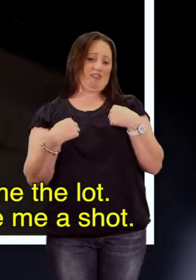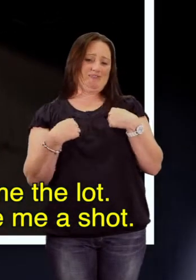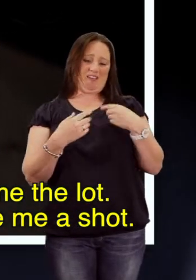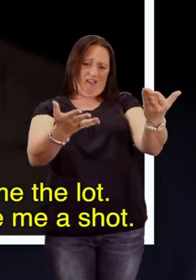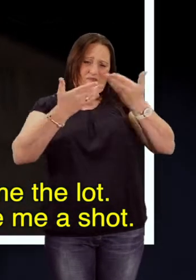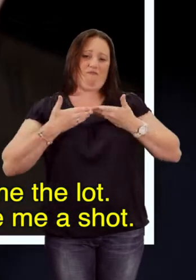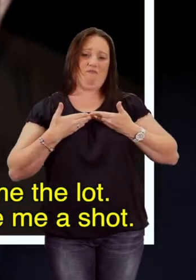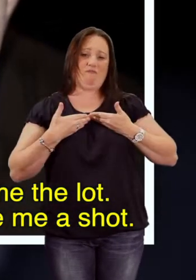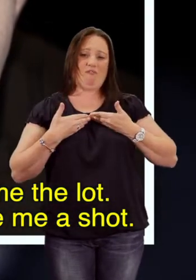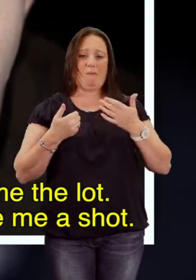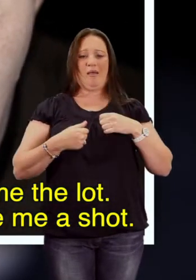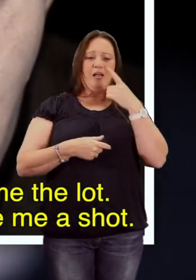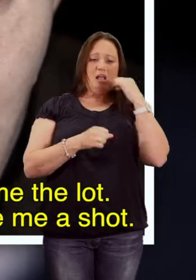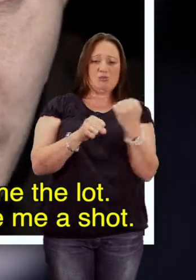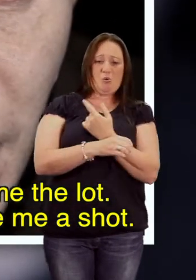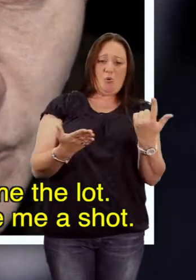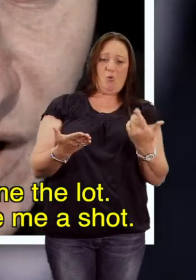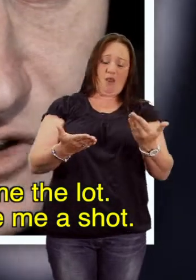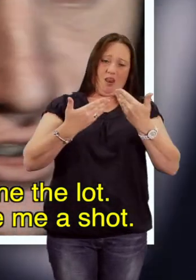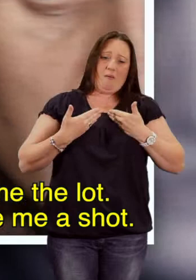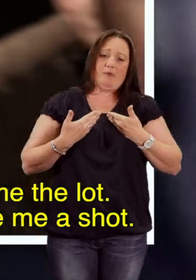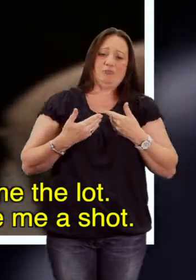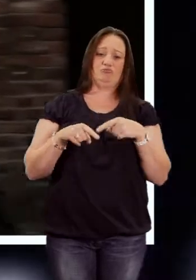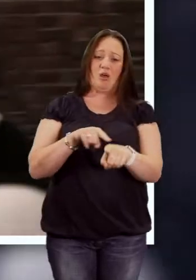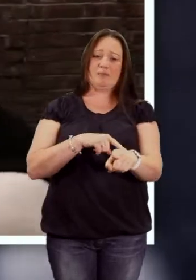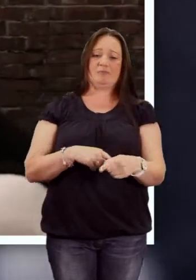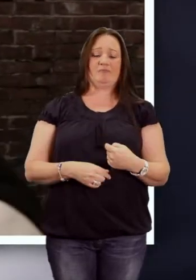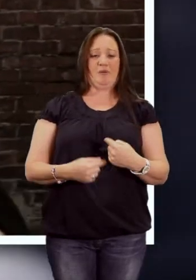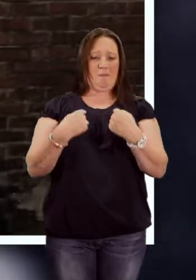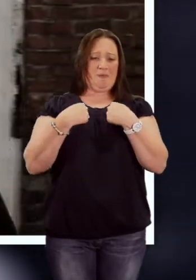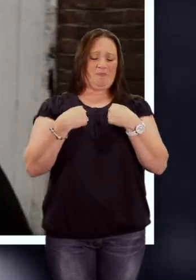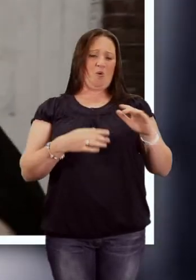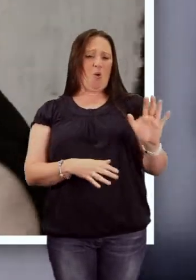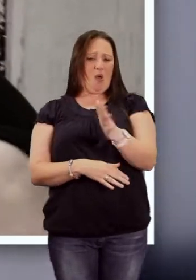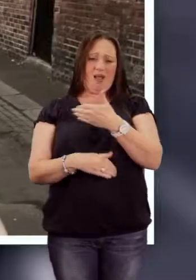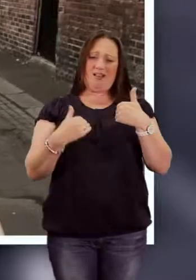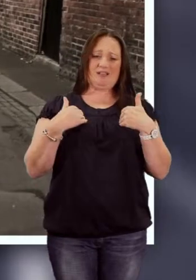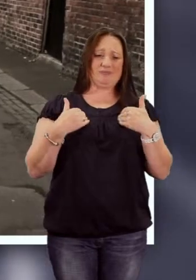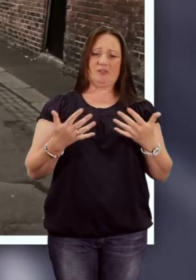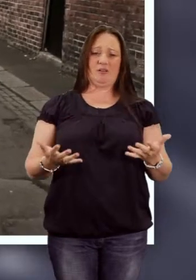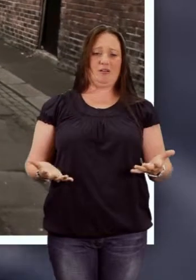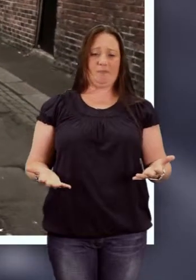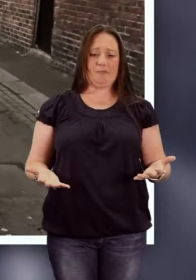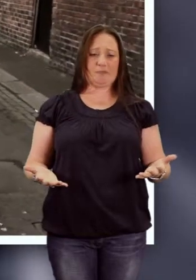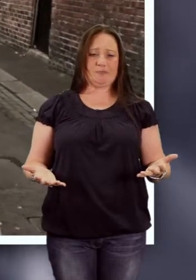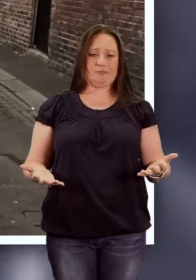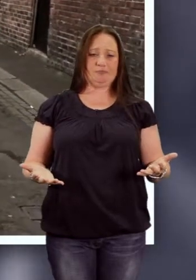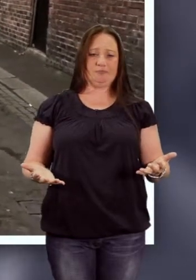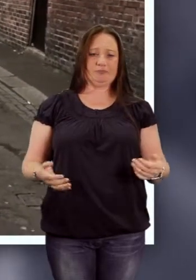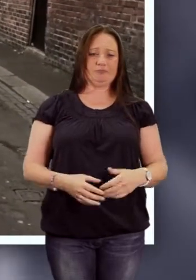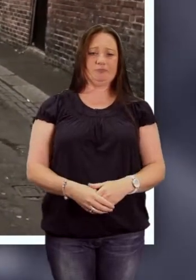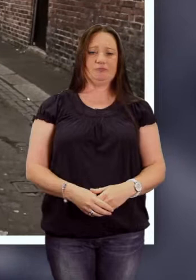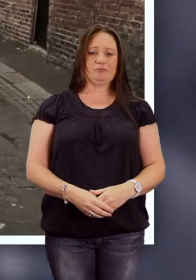Give me the luck. Want to see what I can do? Then give me a shot. Is this all I am?